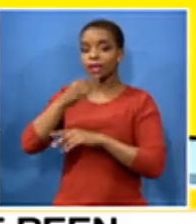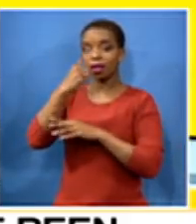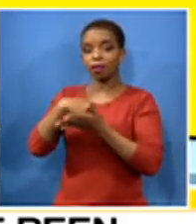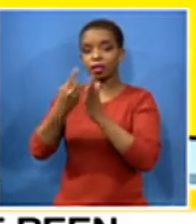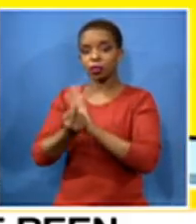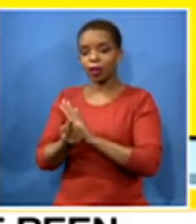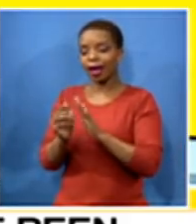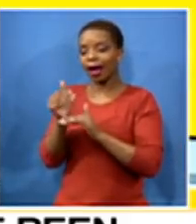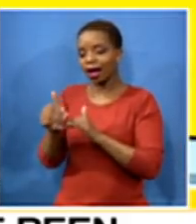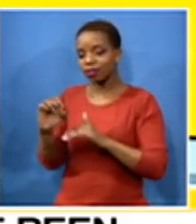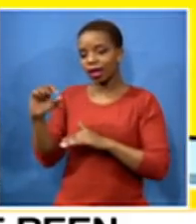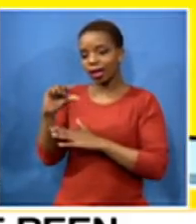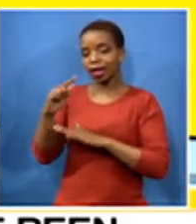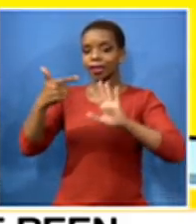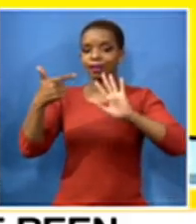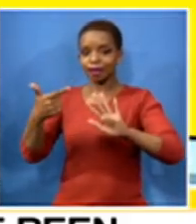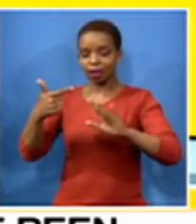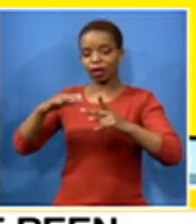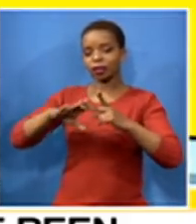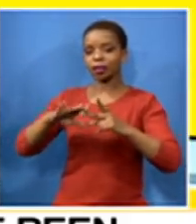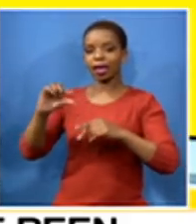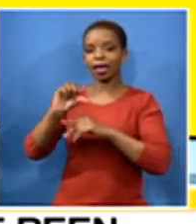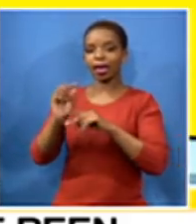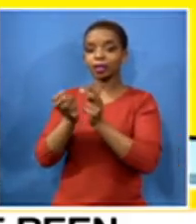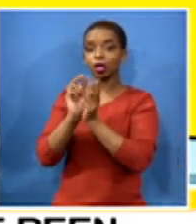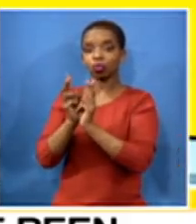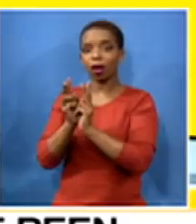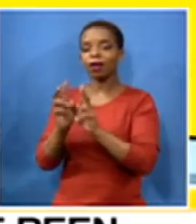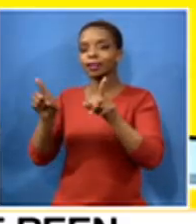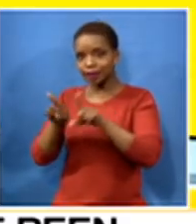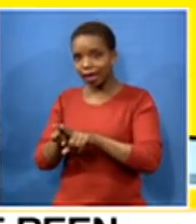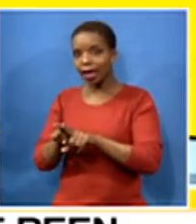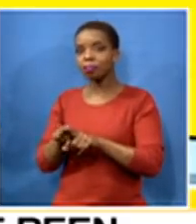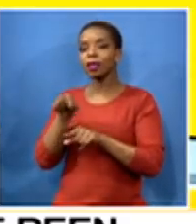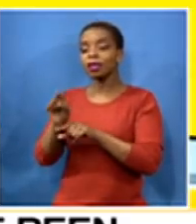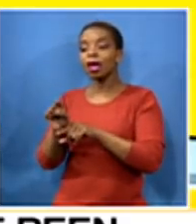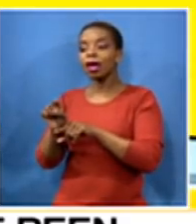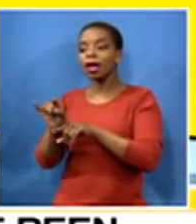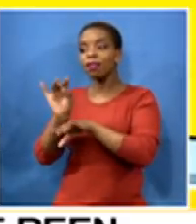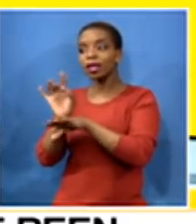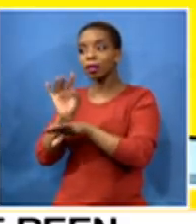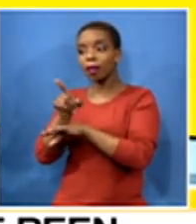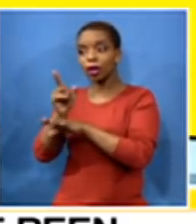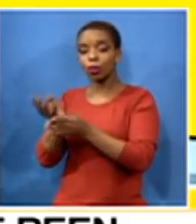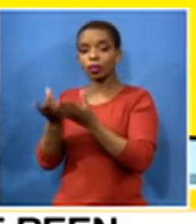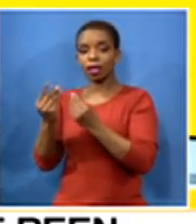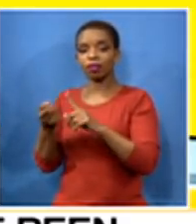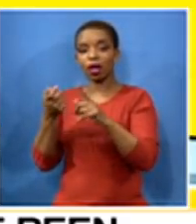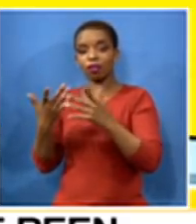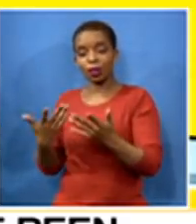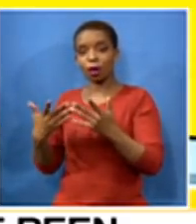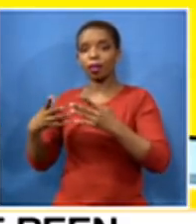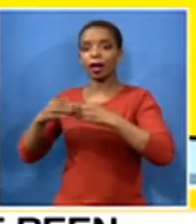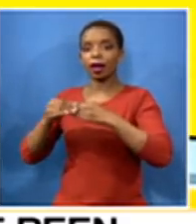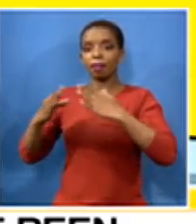grade 7 and 12 uh just from the feedback that you've received from your members uh basil what are they saying to you